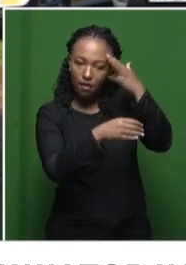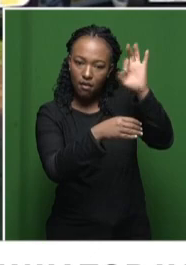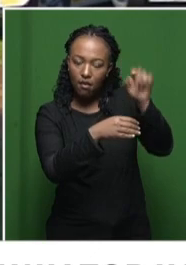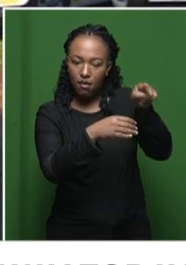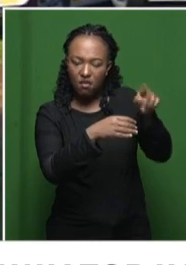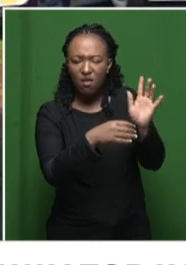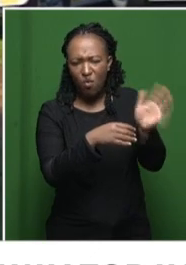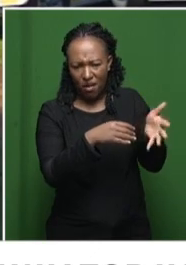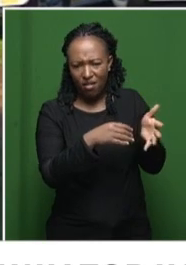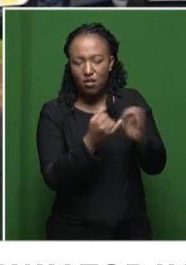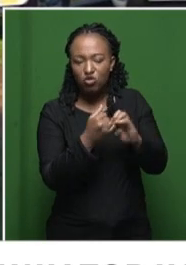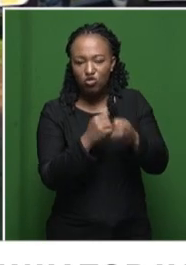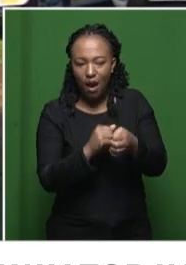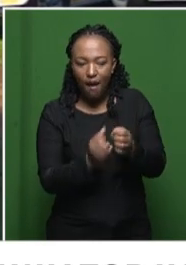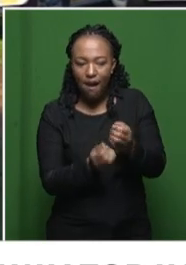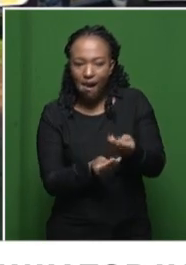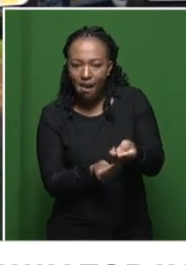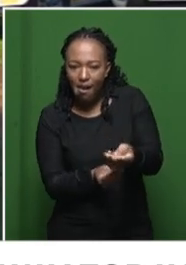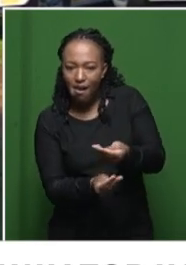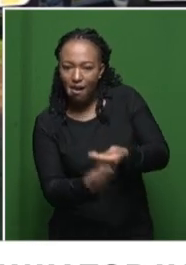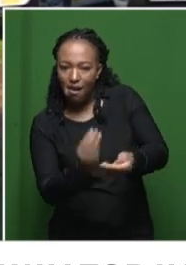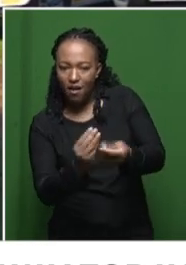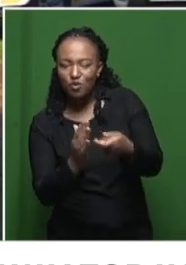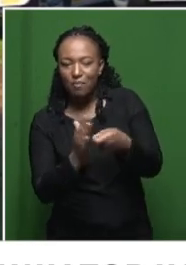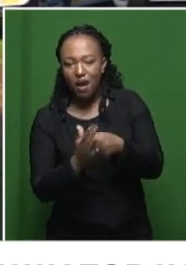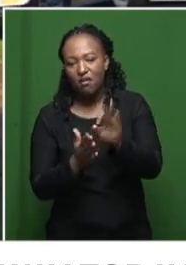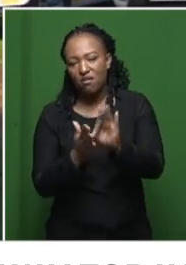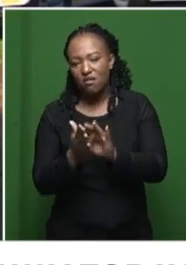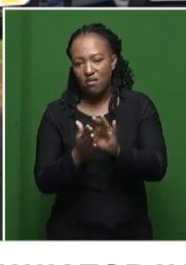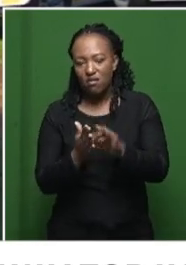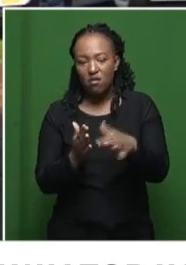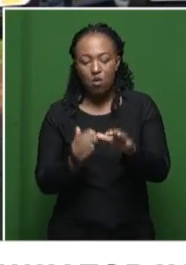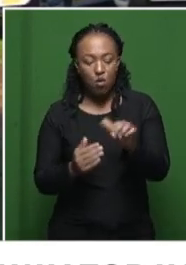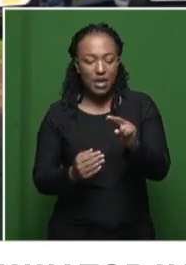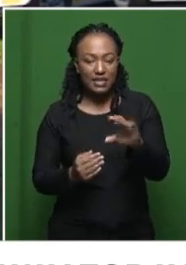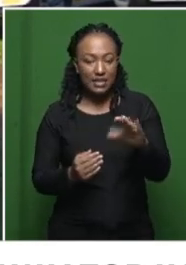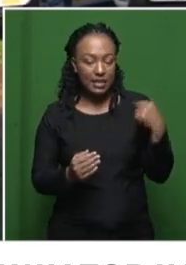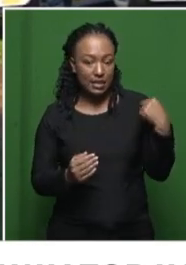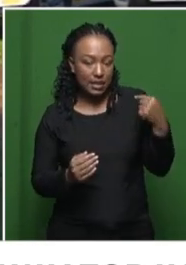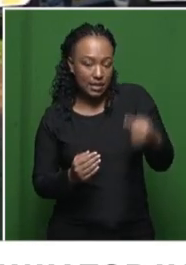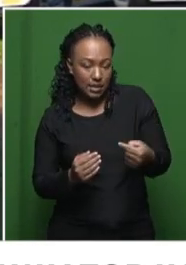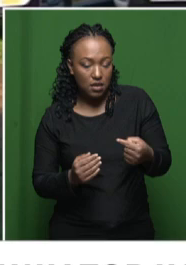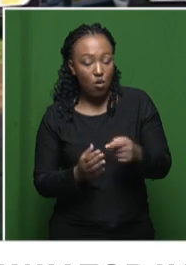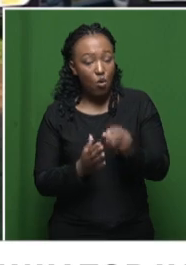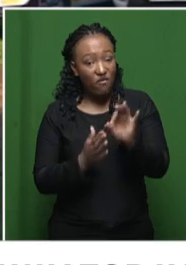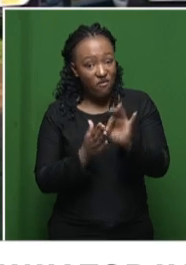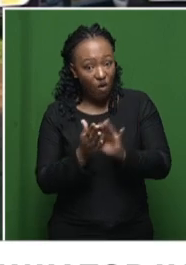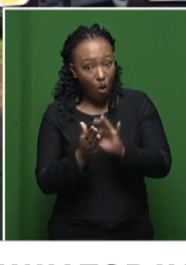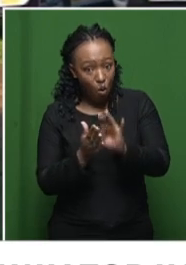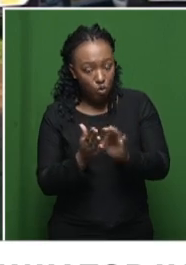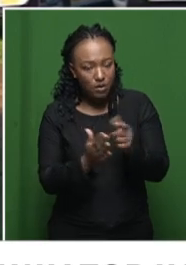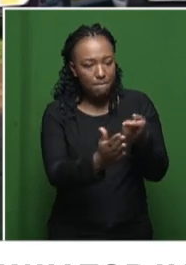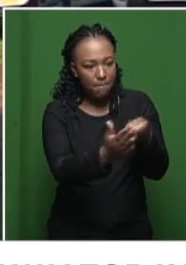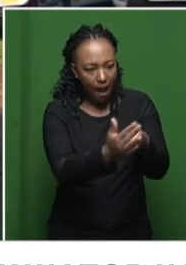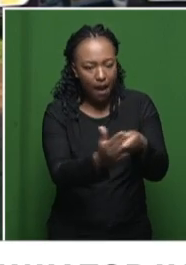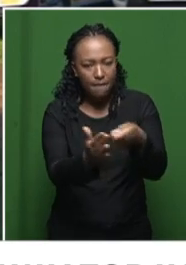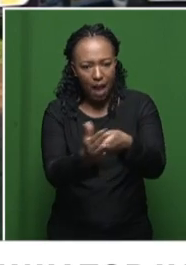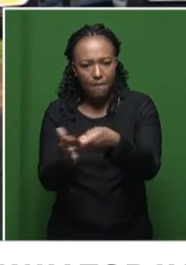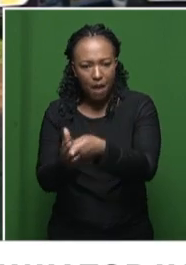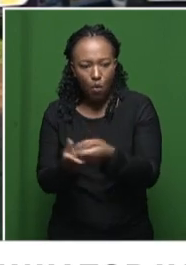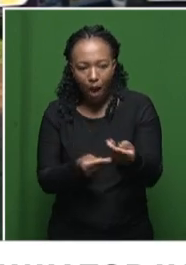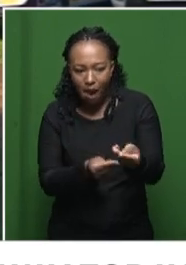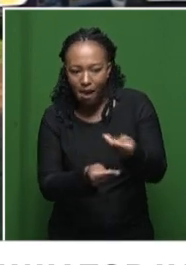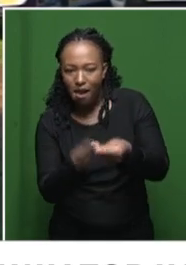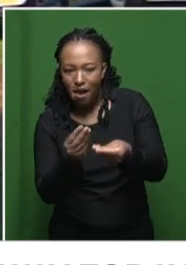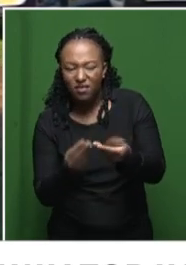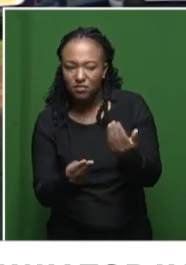definitely try to buy delegates, which is an issue the ANC has been grappling with on the issue of vote buying and how conferences